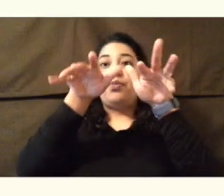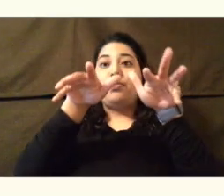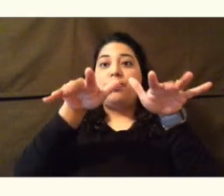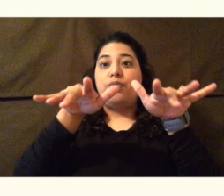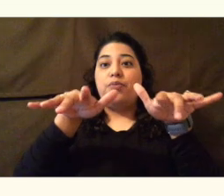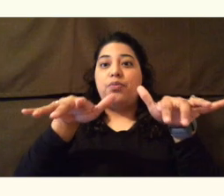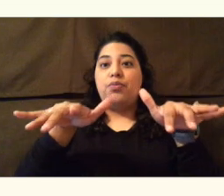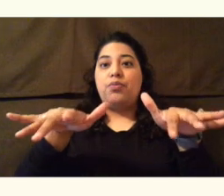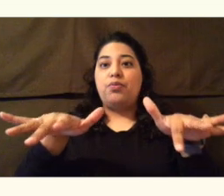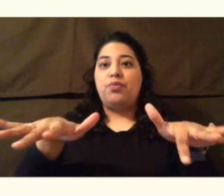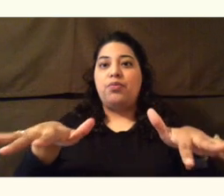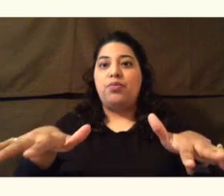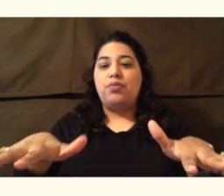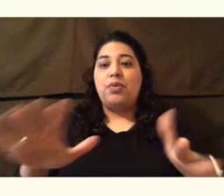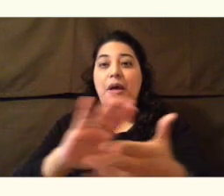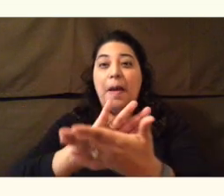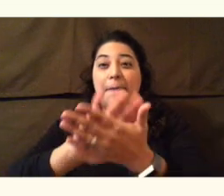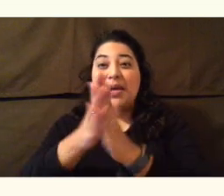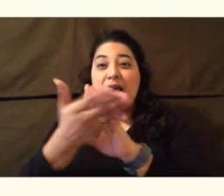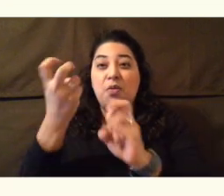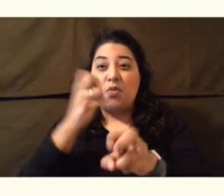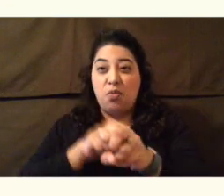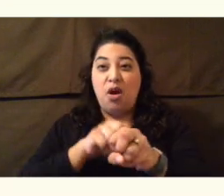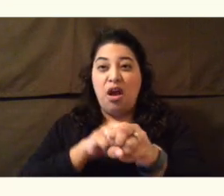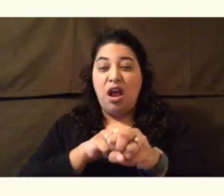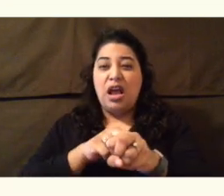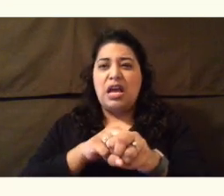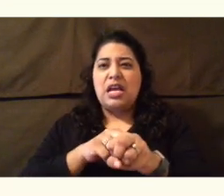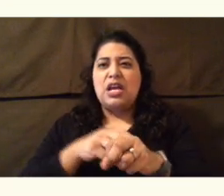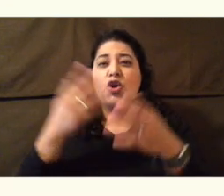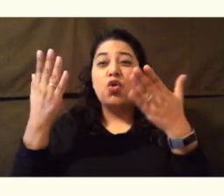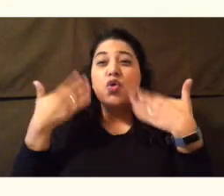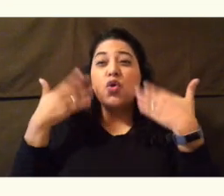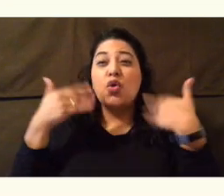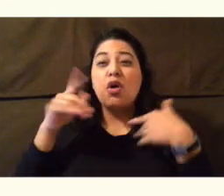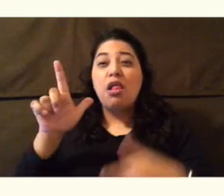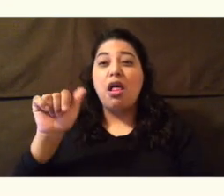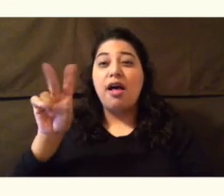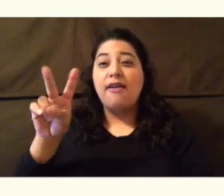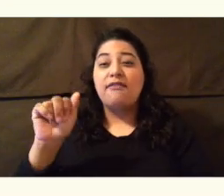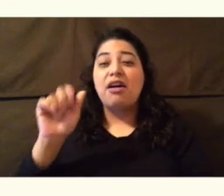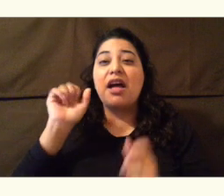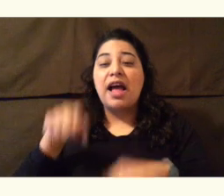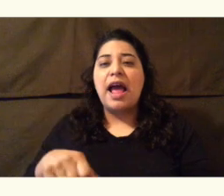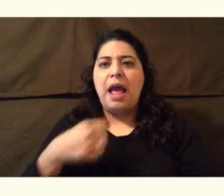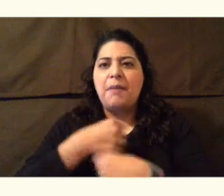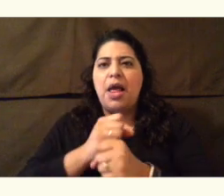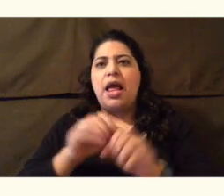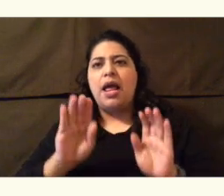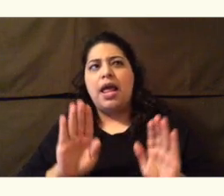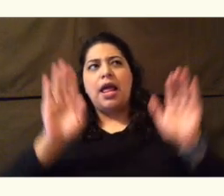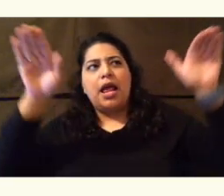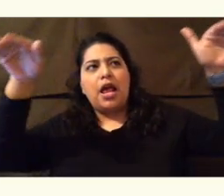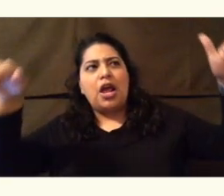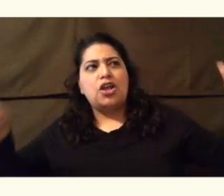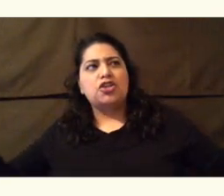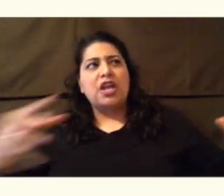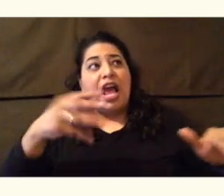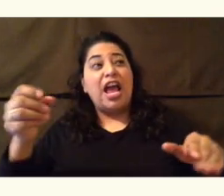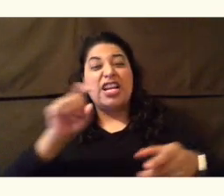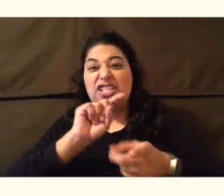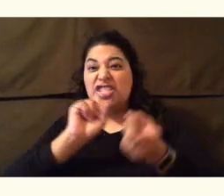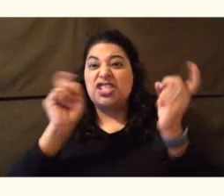Cooled lava can form hills and change the way land looks. Sometimes, lava can form